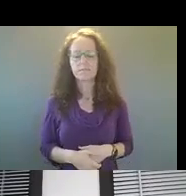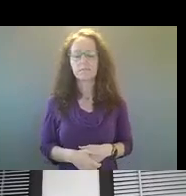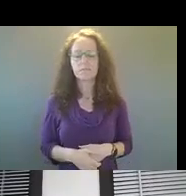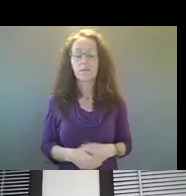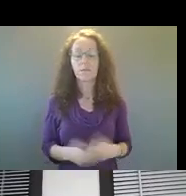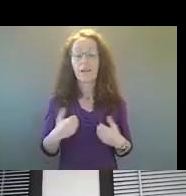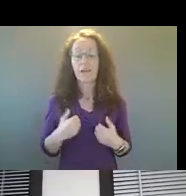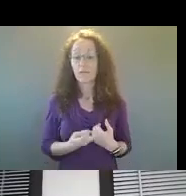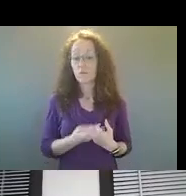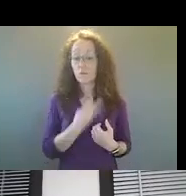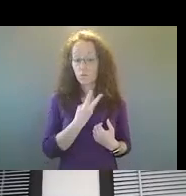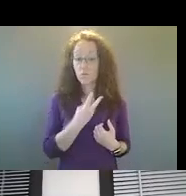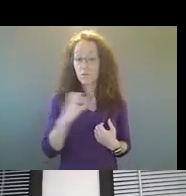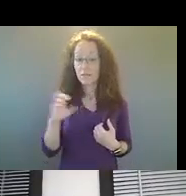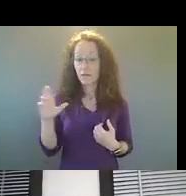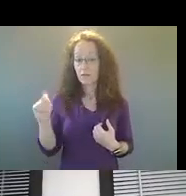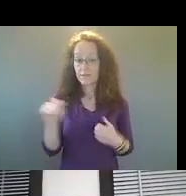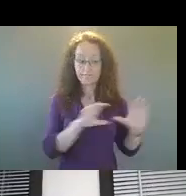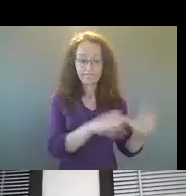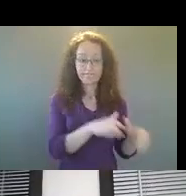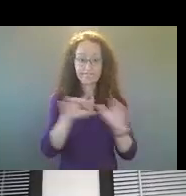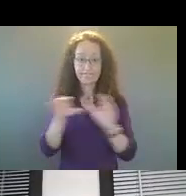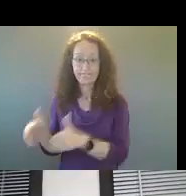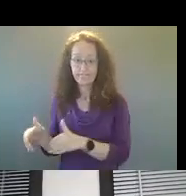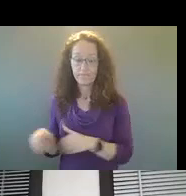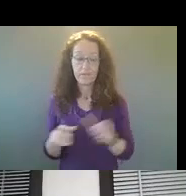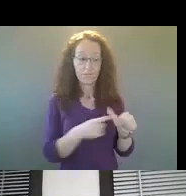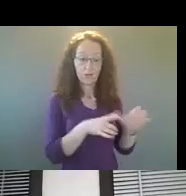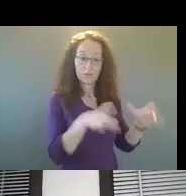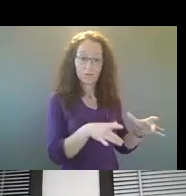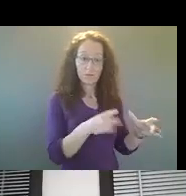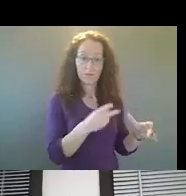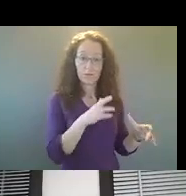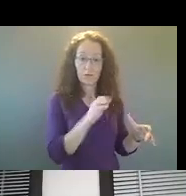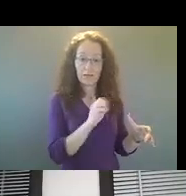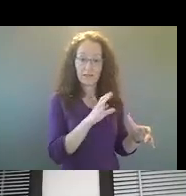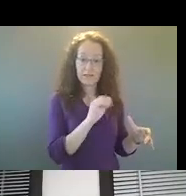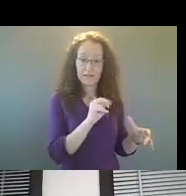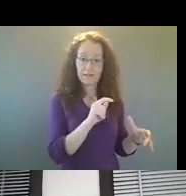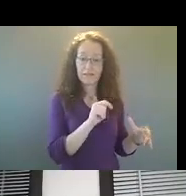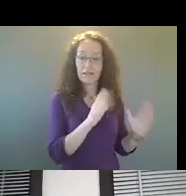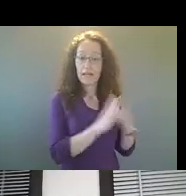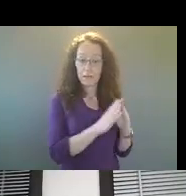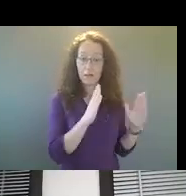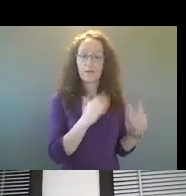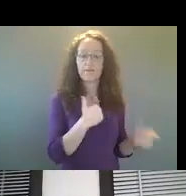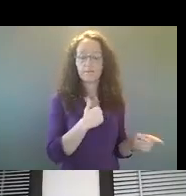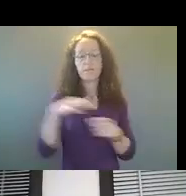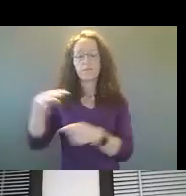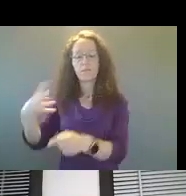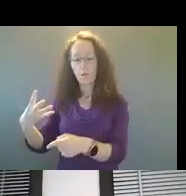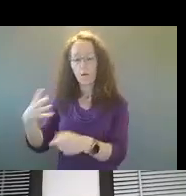two community response teams. Uh, the first precinct downtown has one, uh, and the fourth precinct has one,